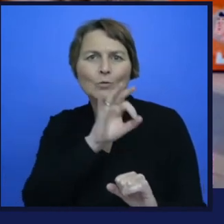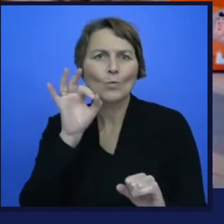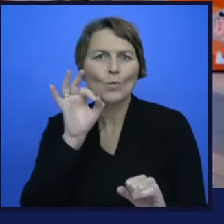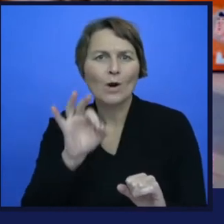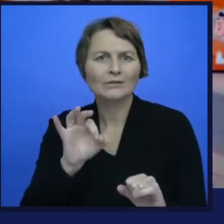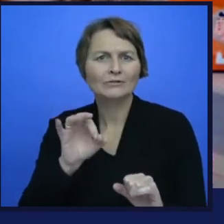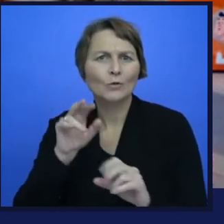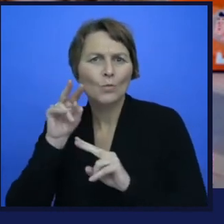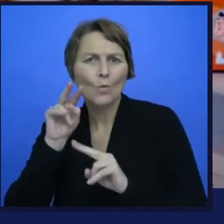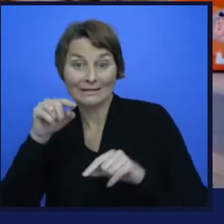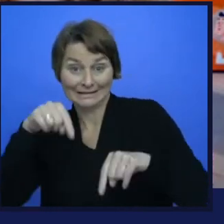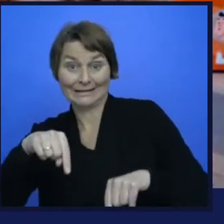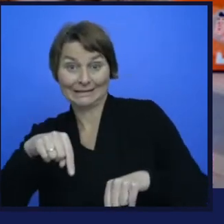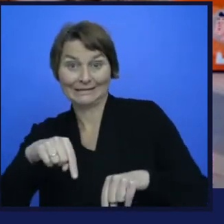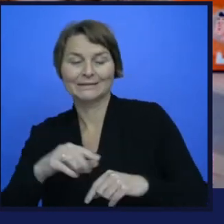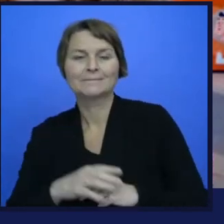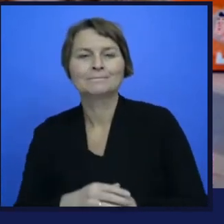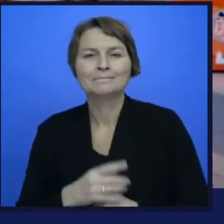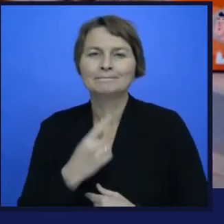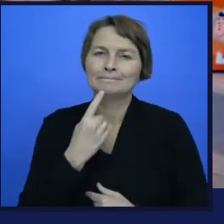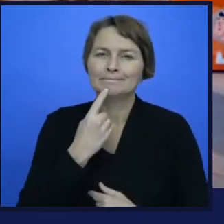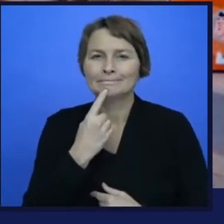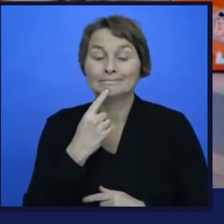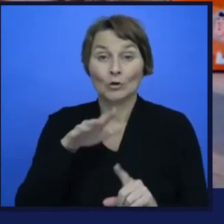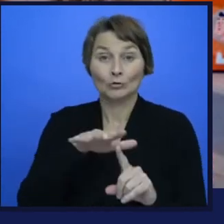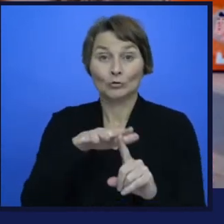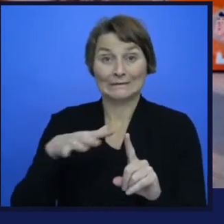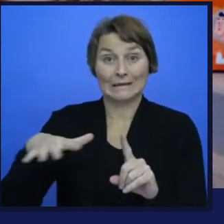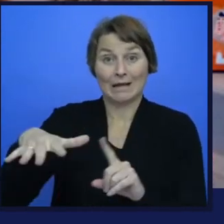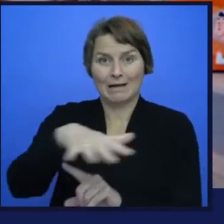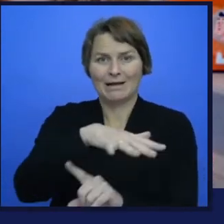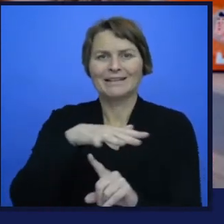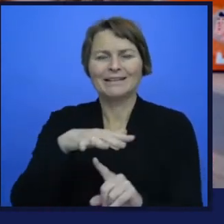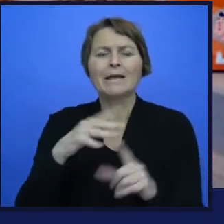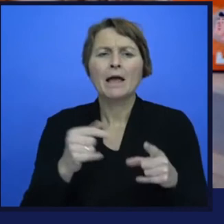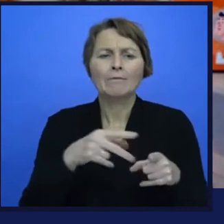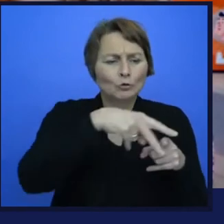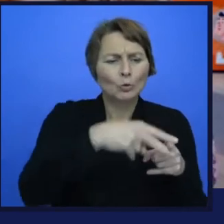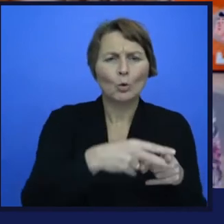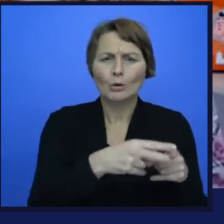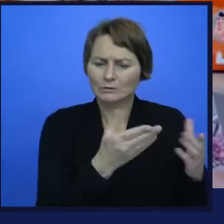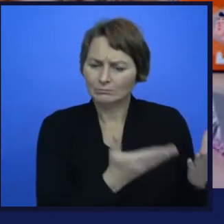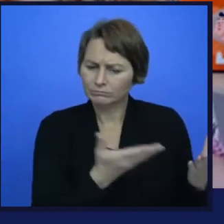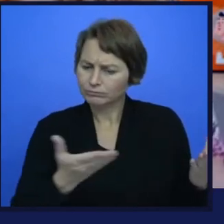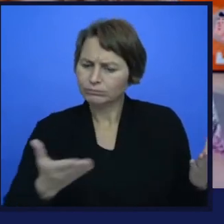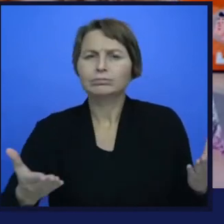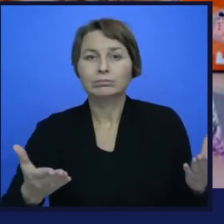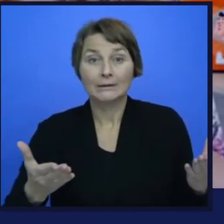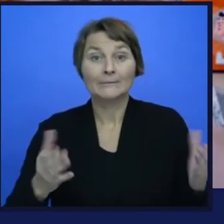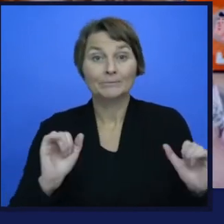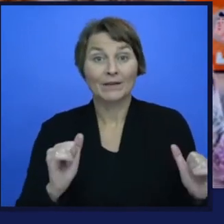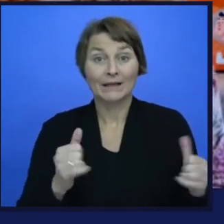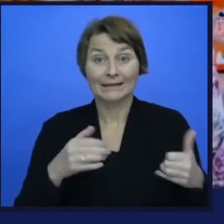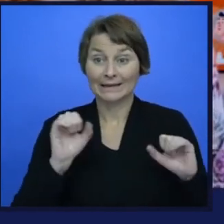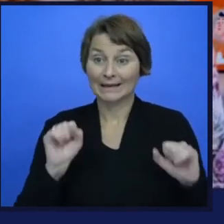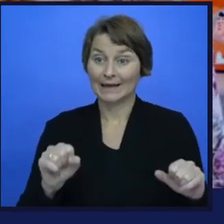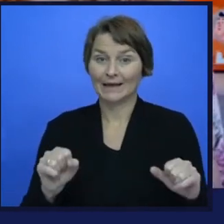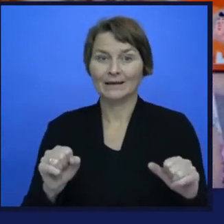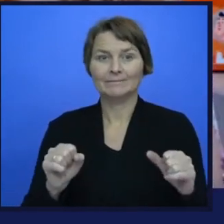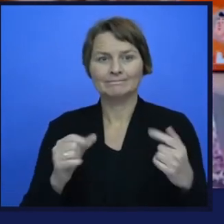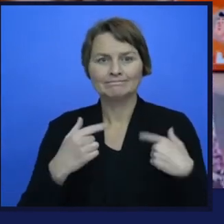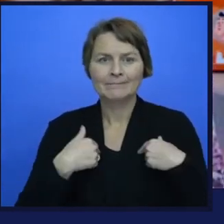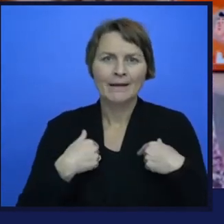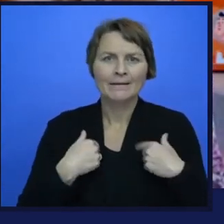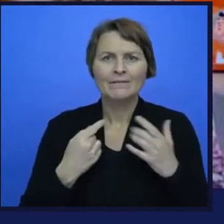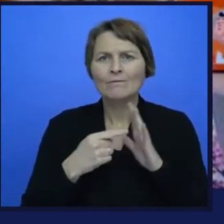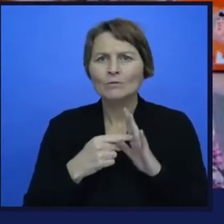that we have as a society is some of these tools are allowing us to take objects and